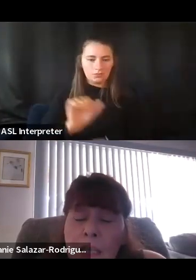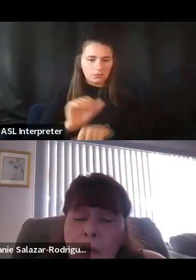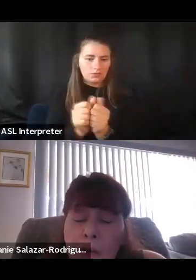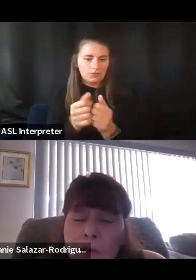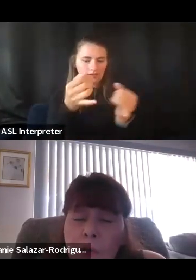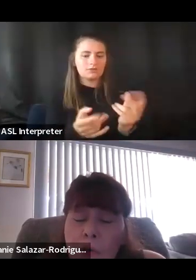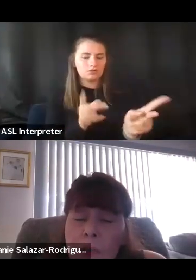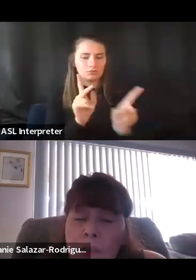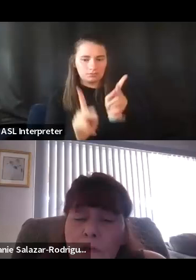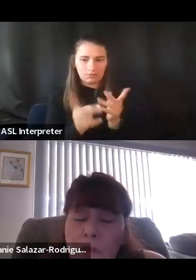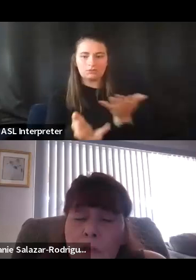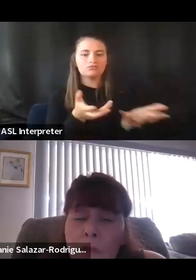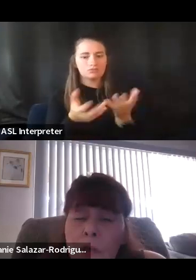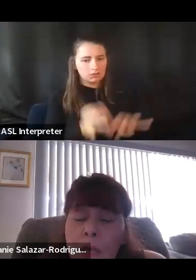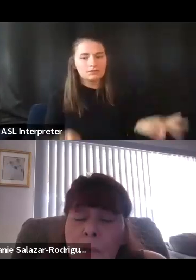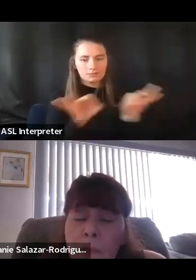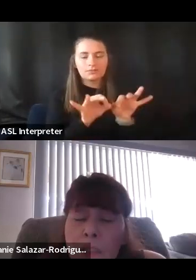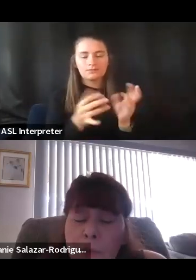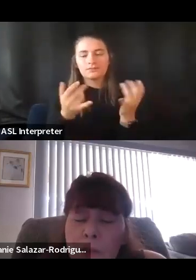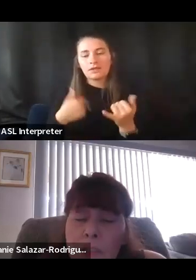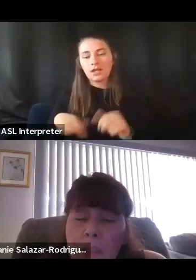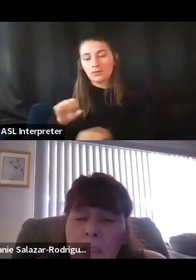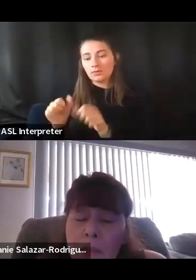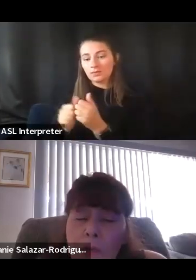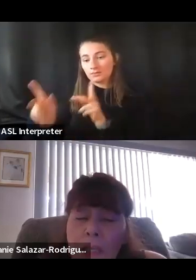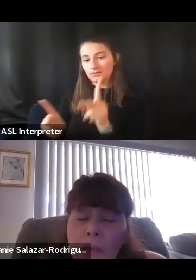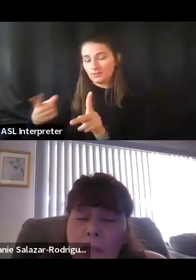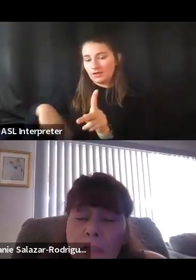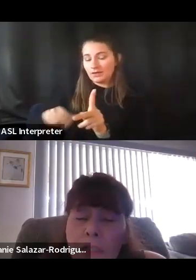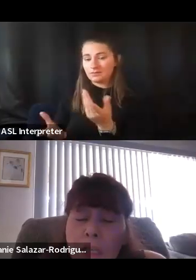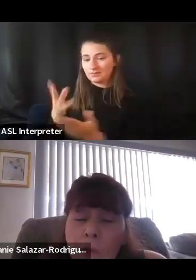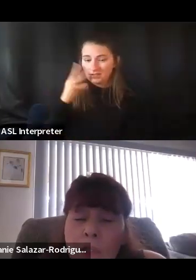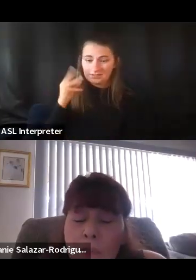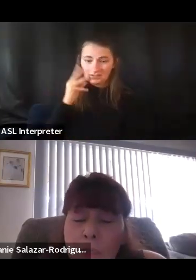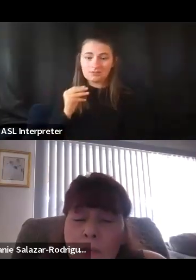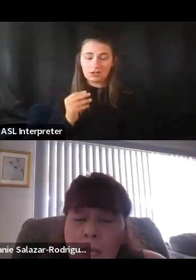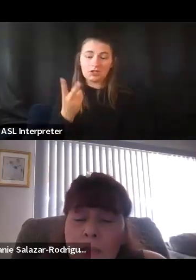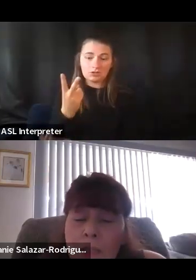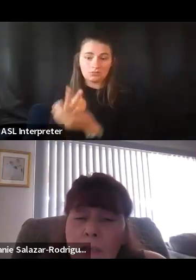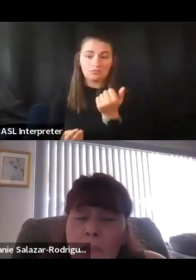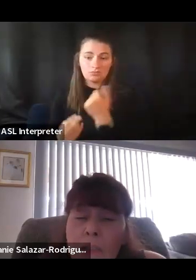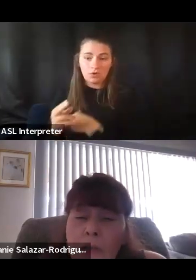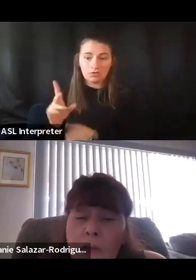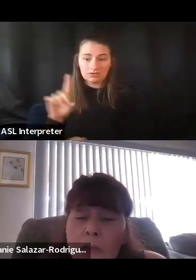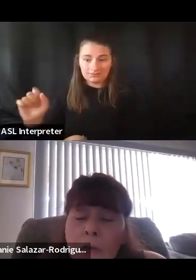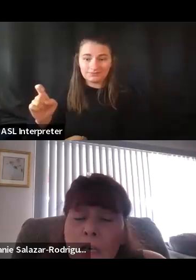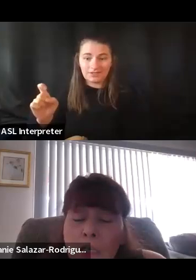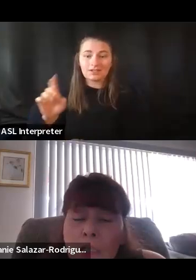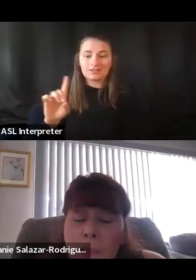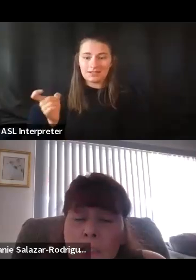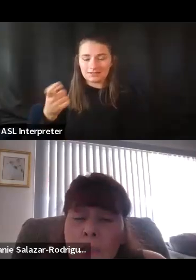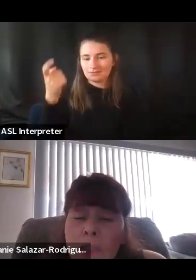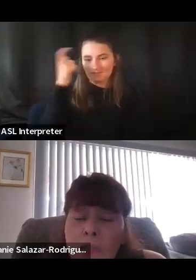And now I also work with individuals who may be experiencing a dual diagnosis, which is a mental health diagnosis and also